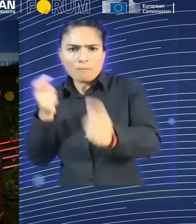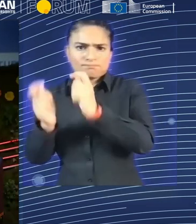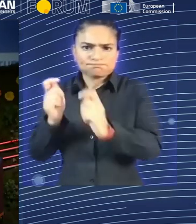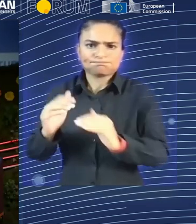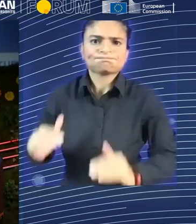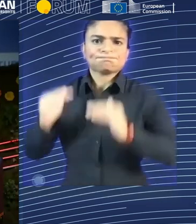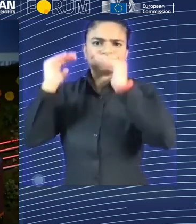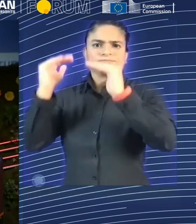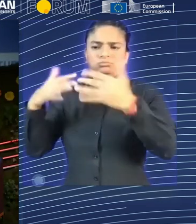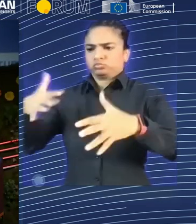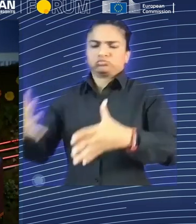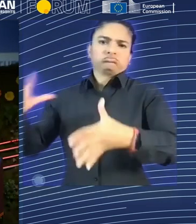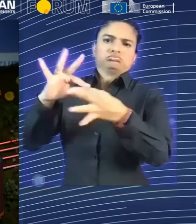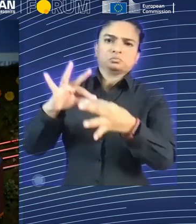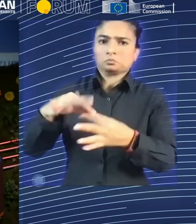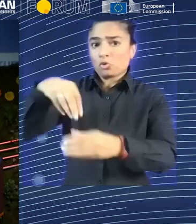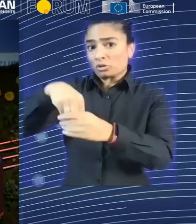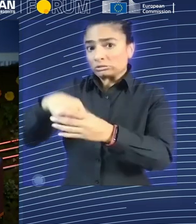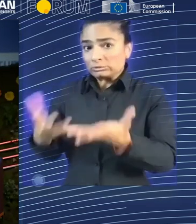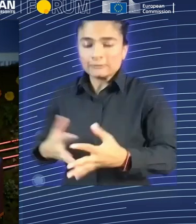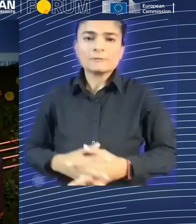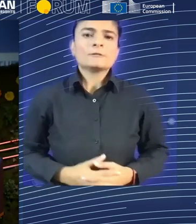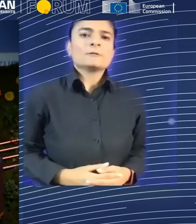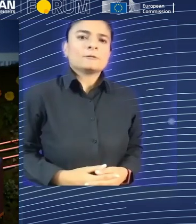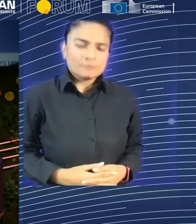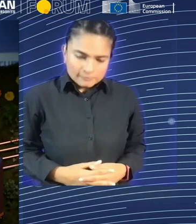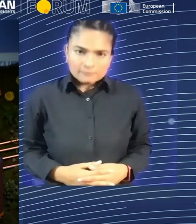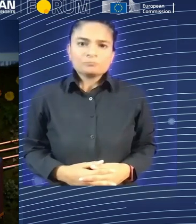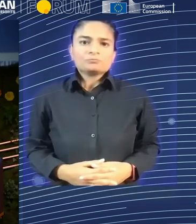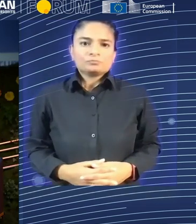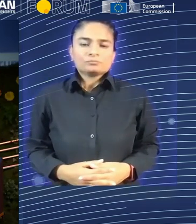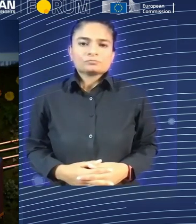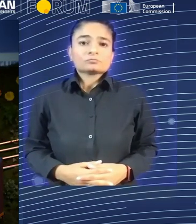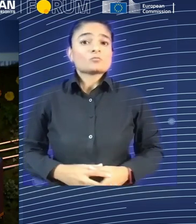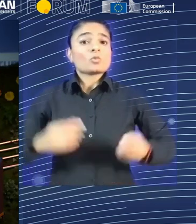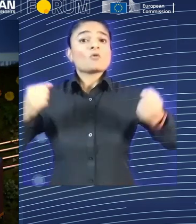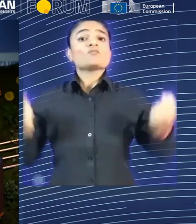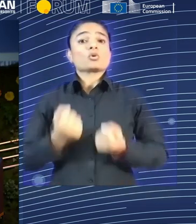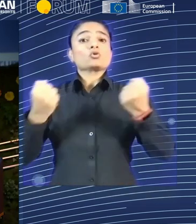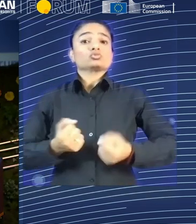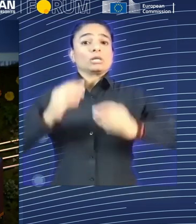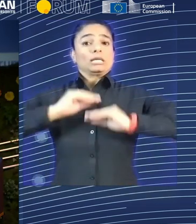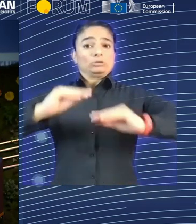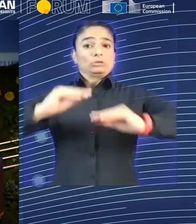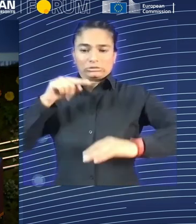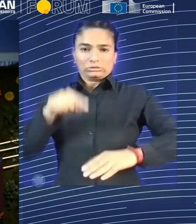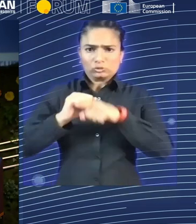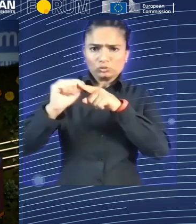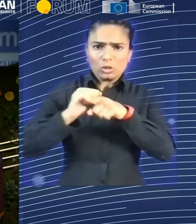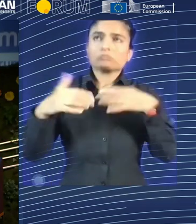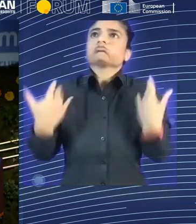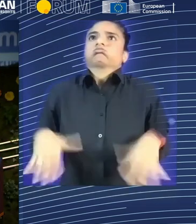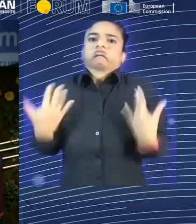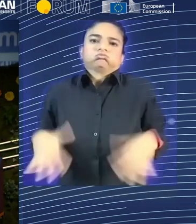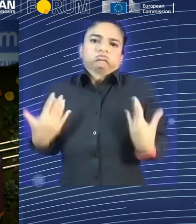education and training is critical for Chambers of Commerce. always has been critical. And we've worked very